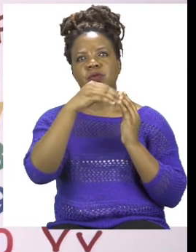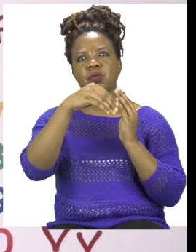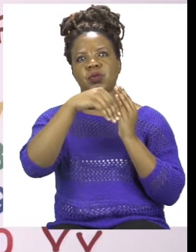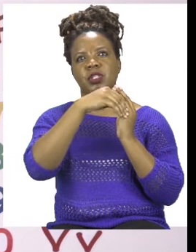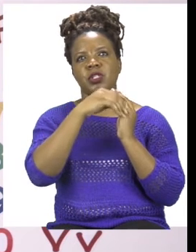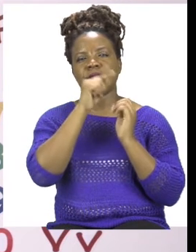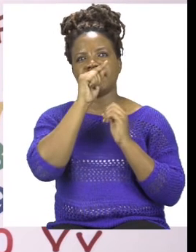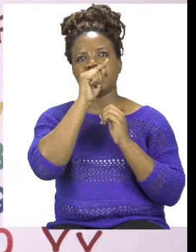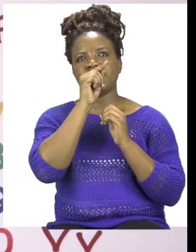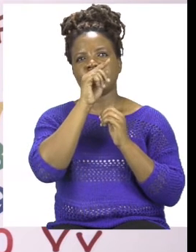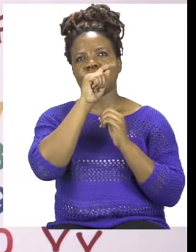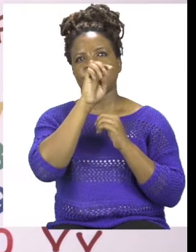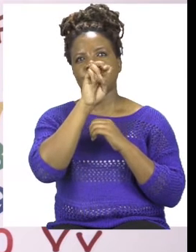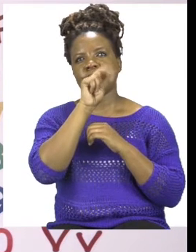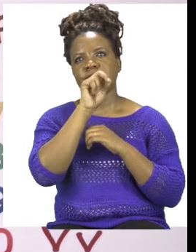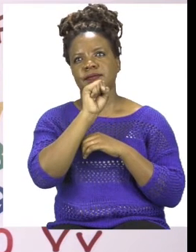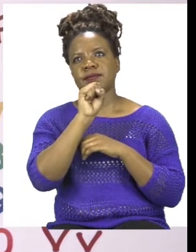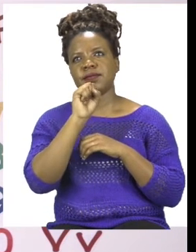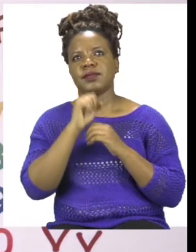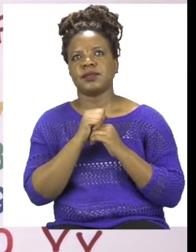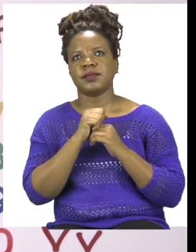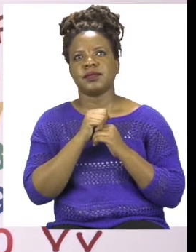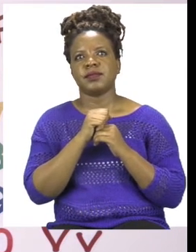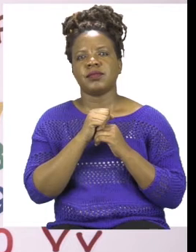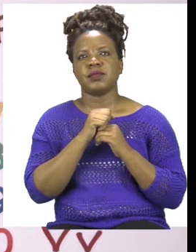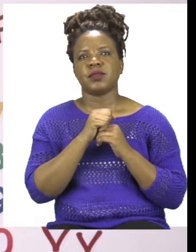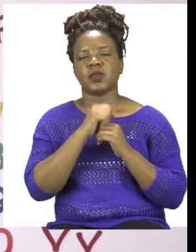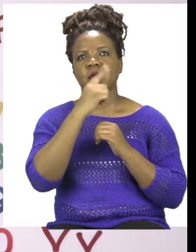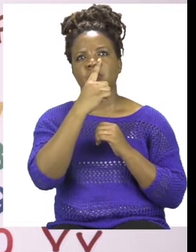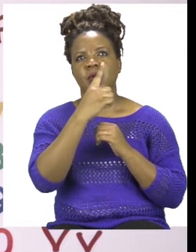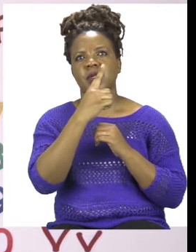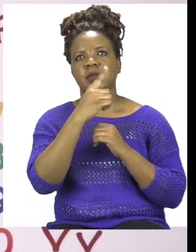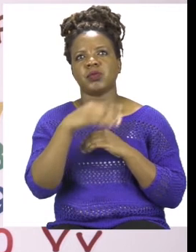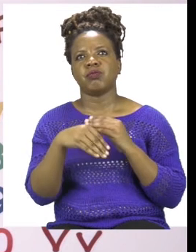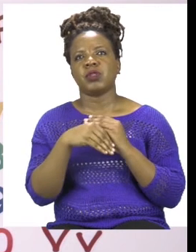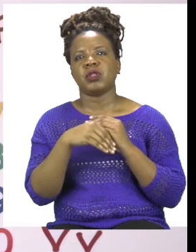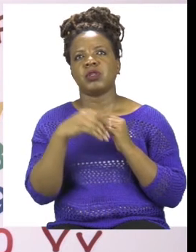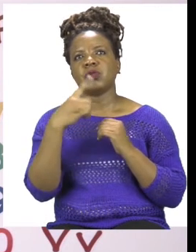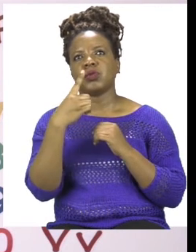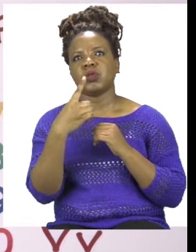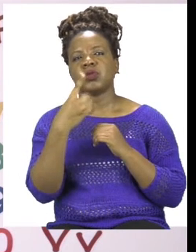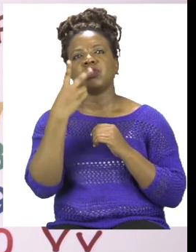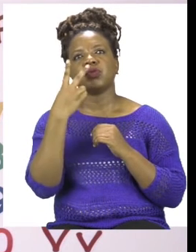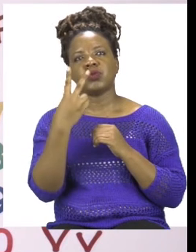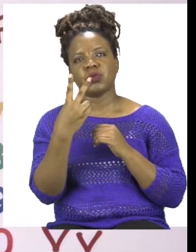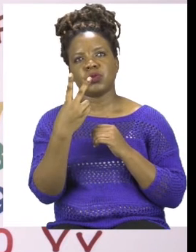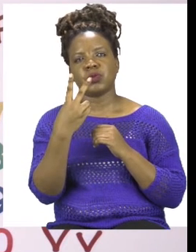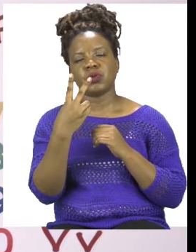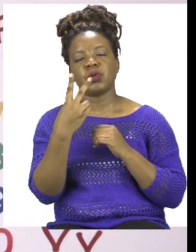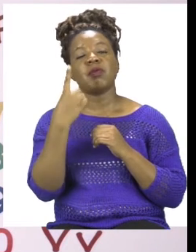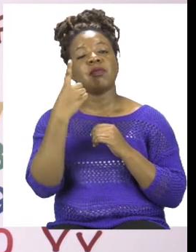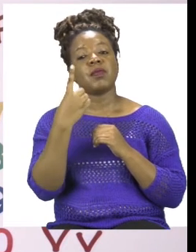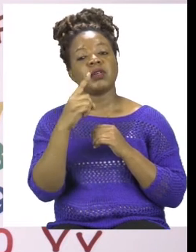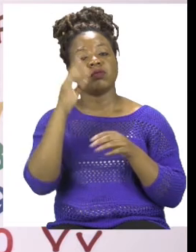Now we say 1 plus 1. Now we know 1 plus 1 equals 2. But we must